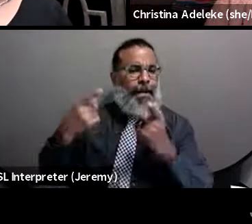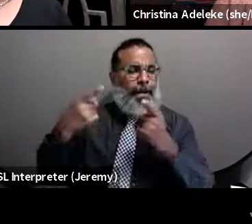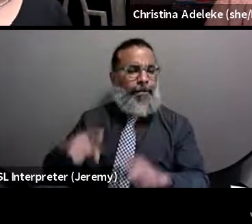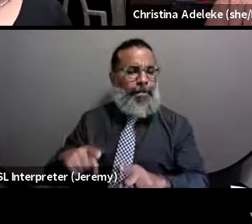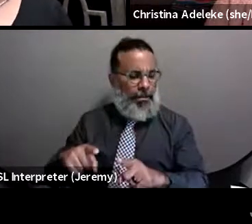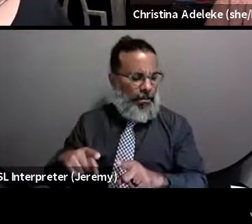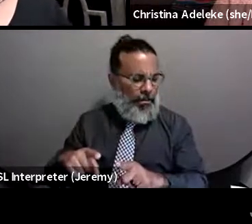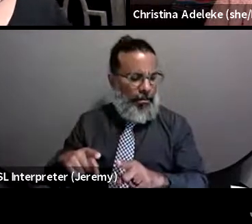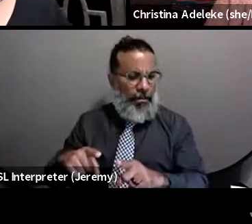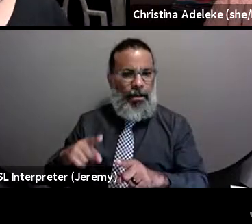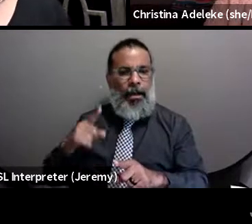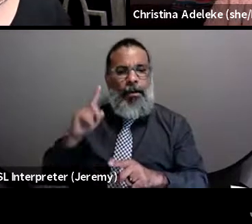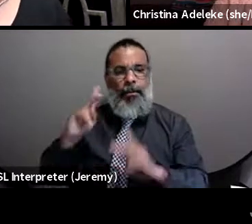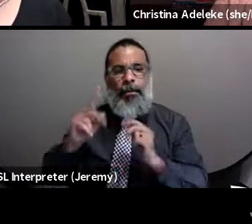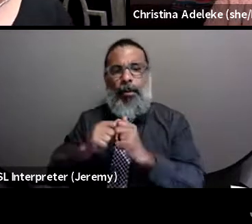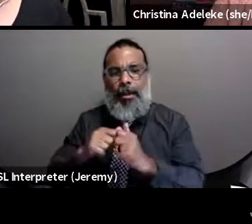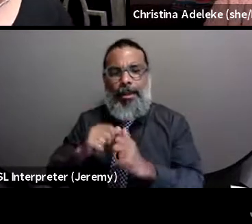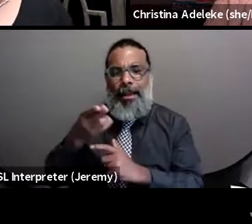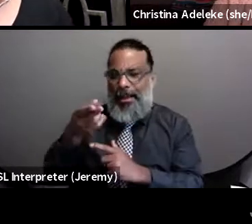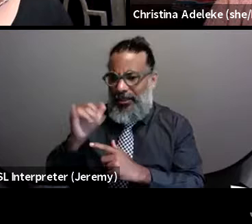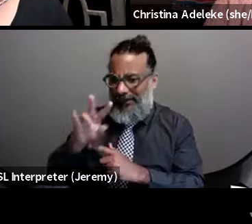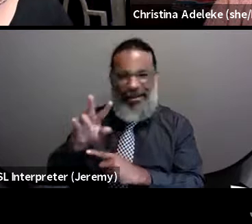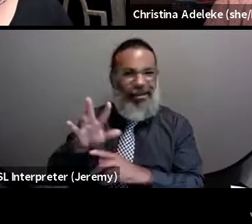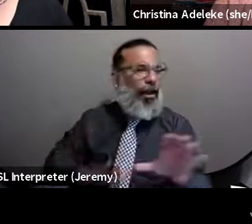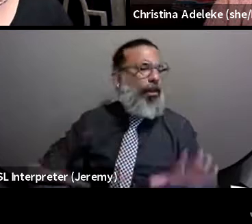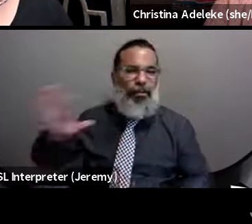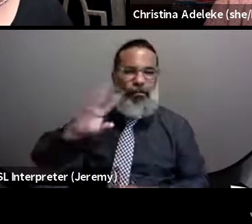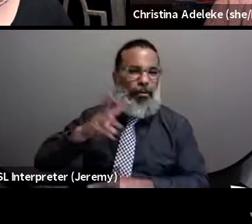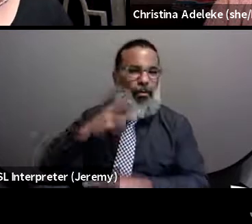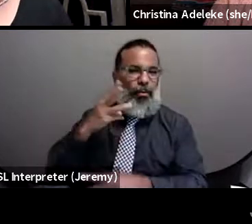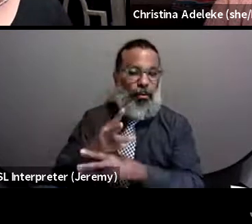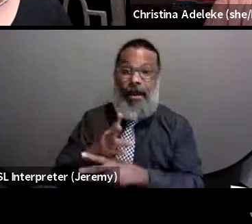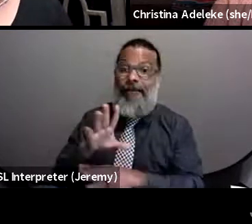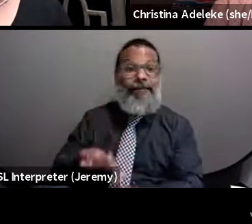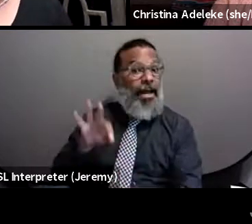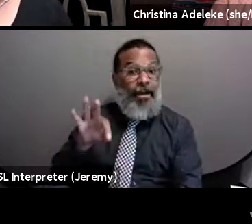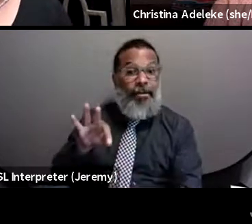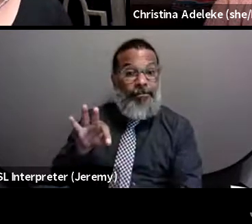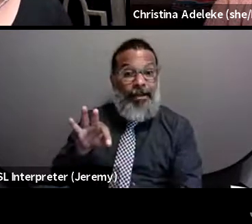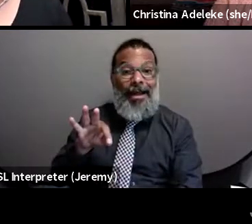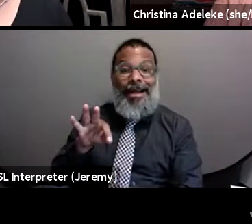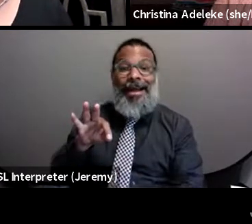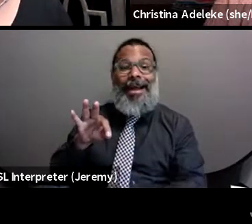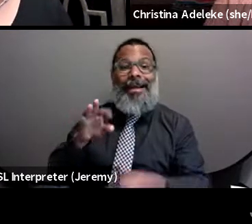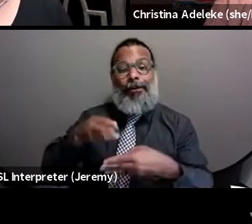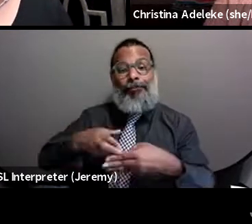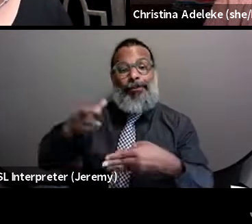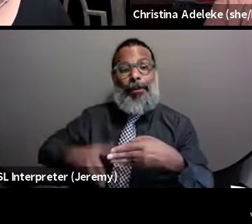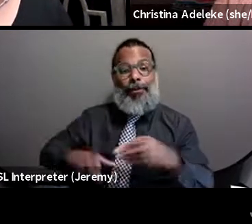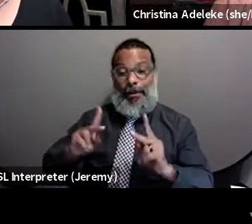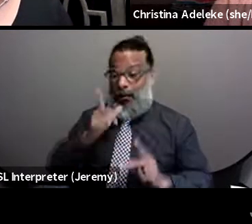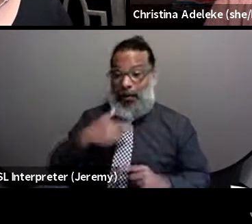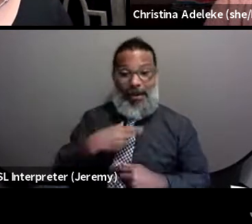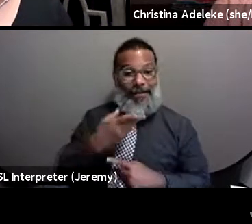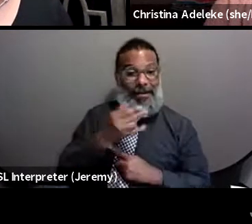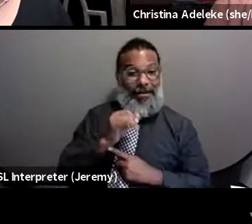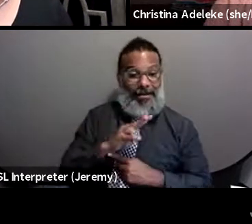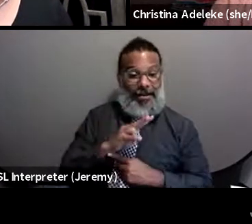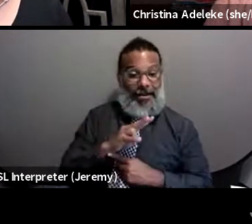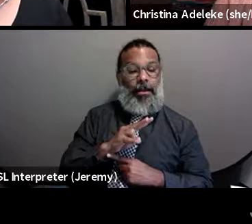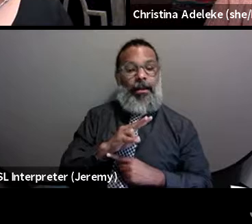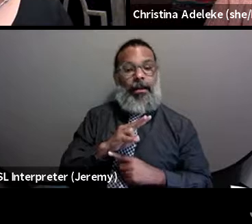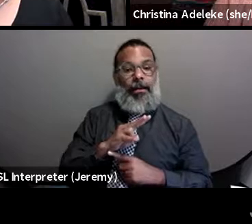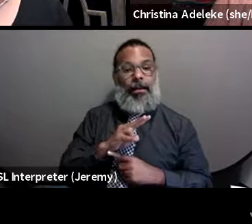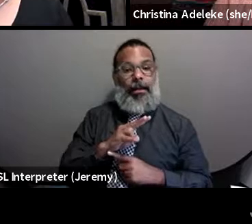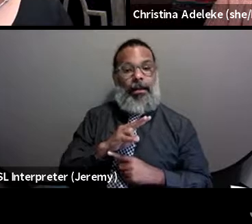with people with HIV around the world. And, you know, you they found out is that the outcomes of people that have been infected with HIV,